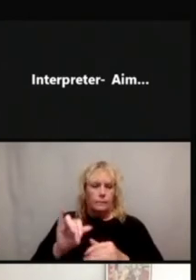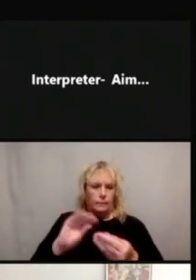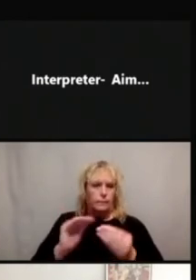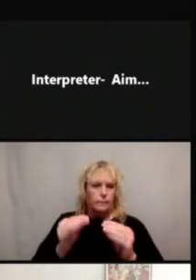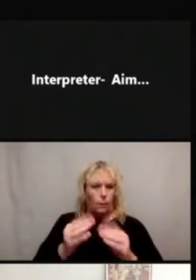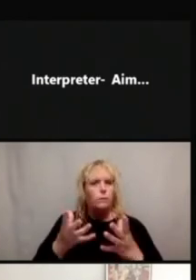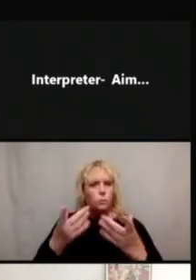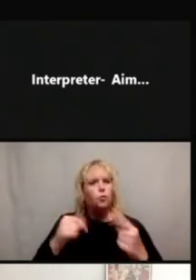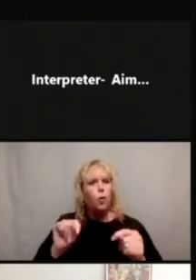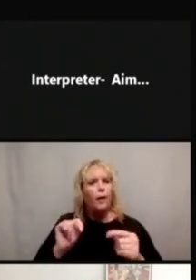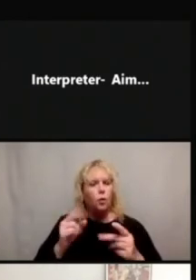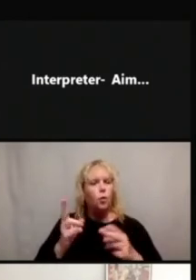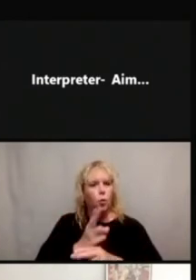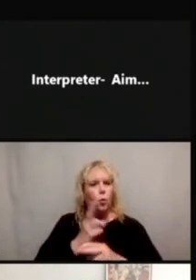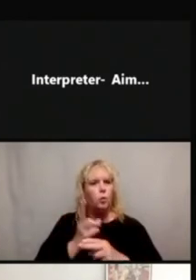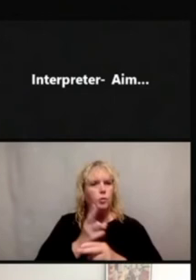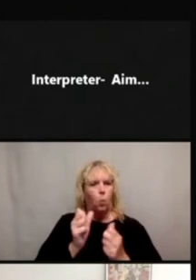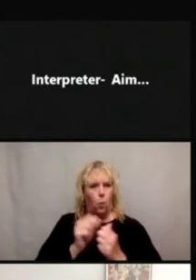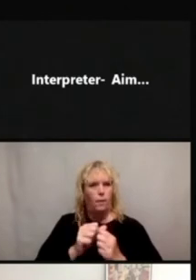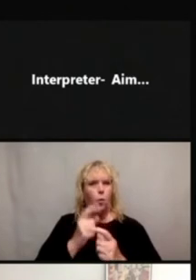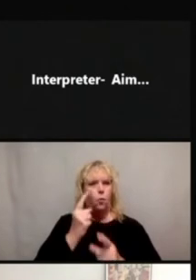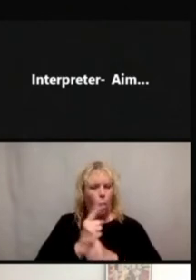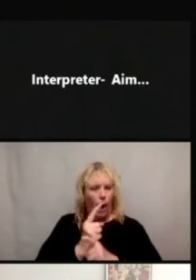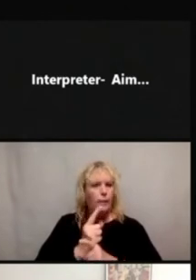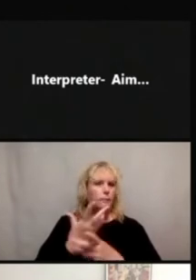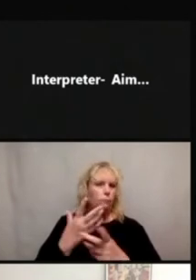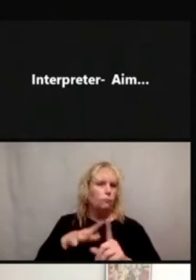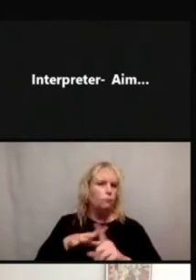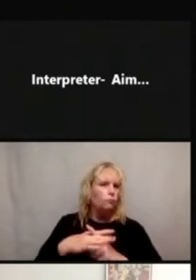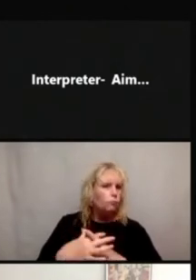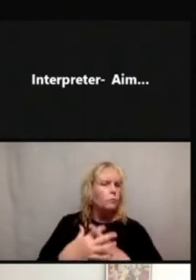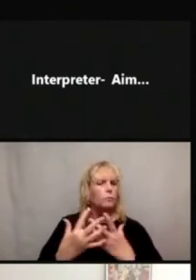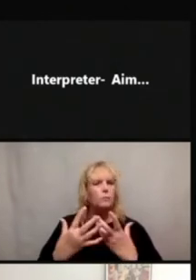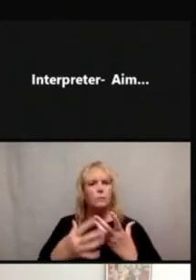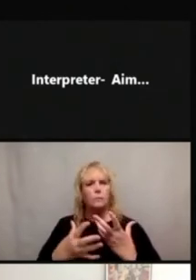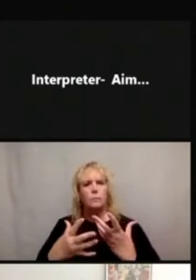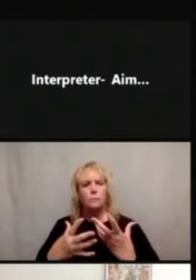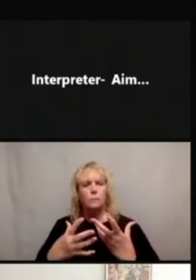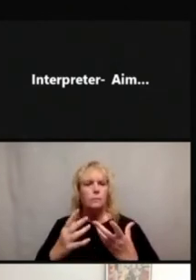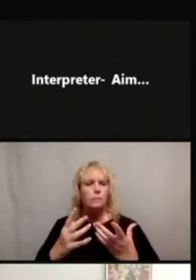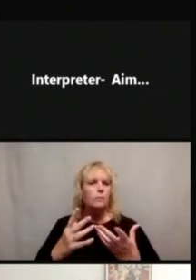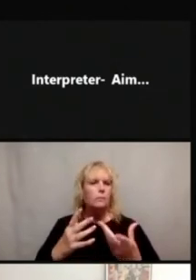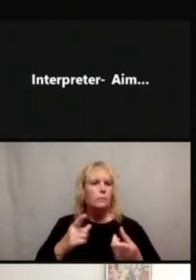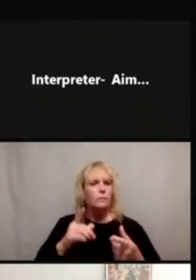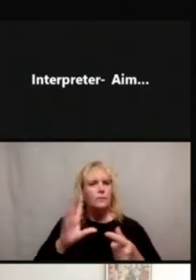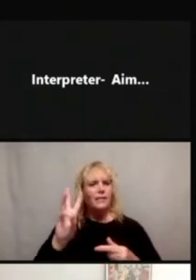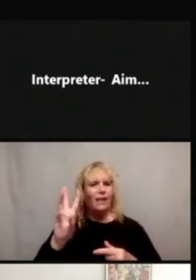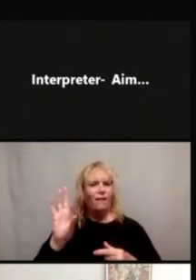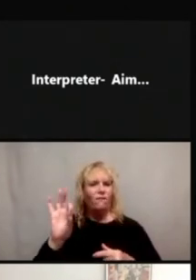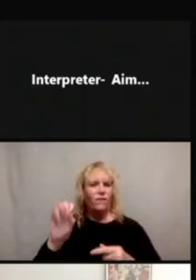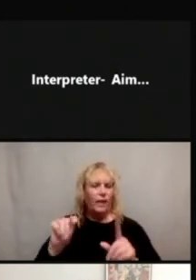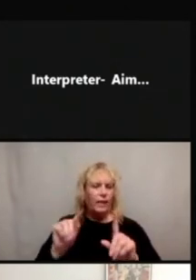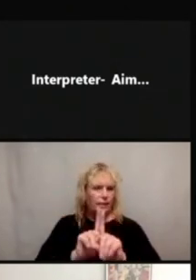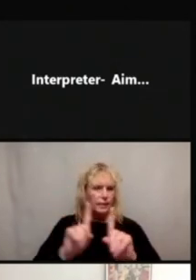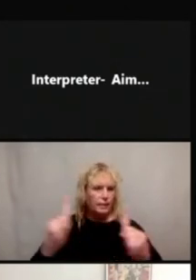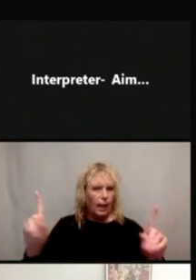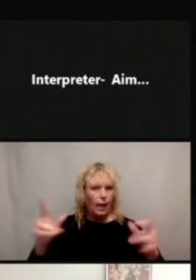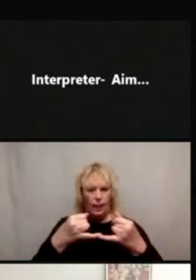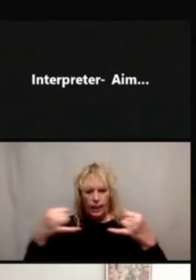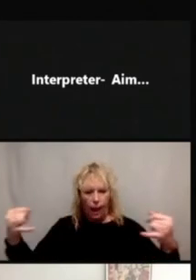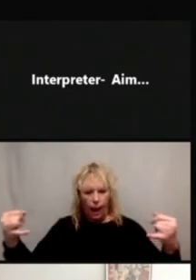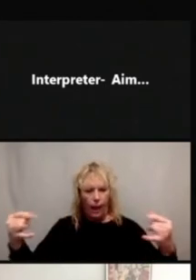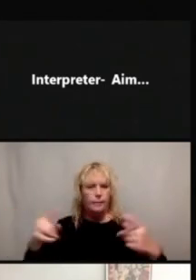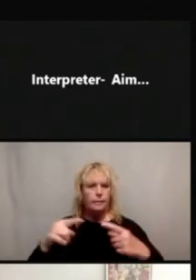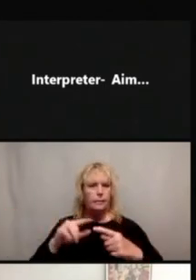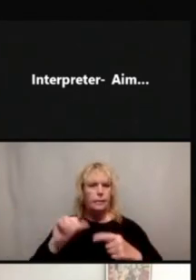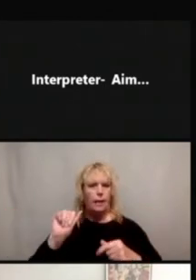So, again, you've been seeing a lot of six feet, and I think giving that six feet visual like a line or an arrow or